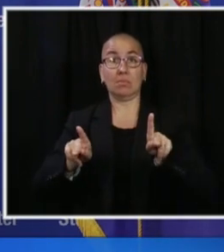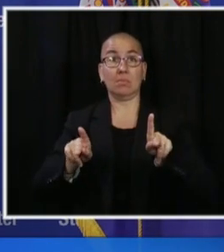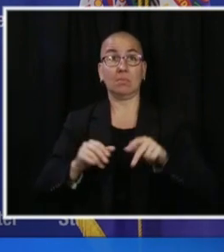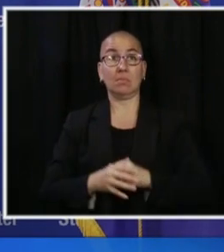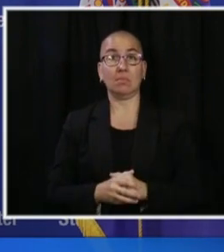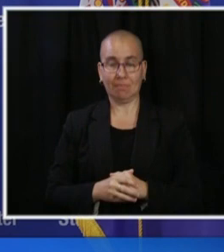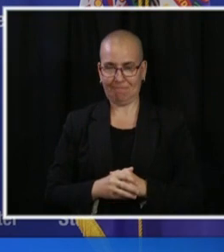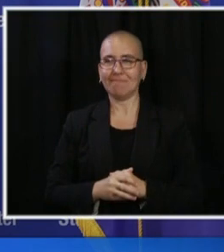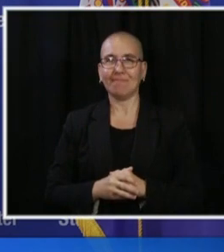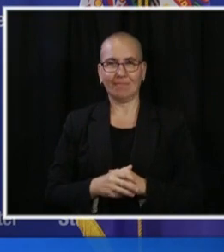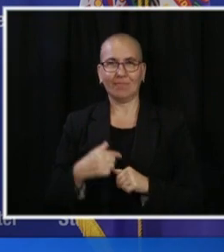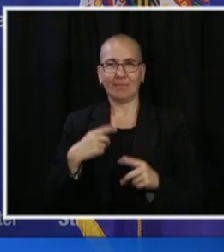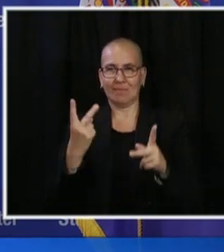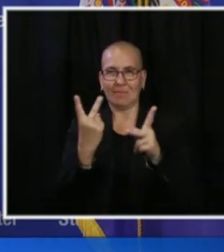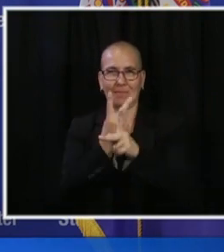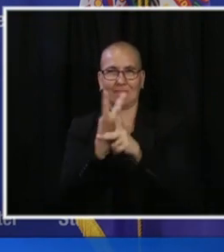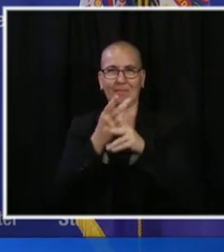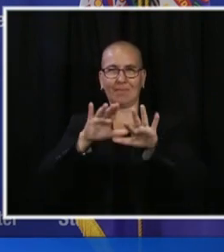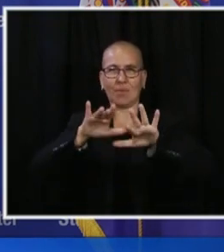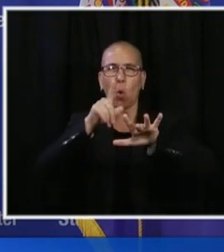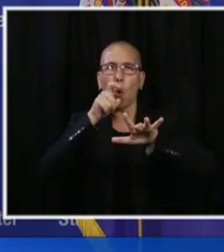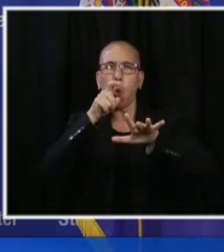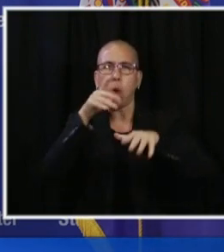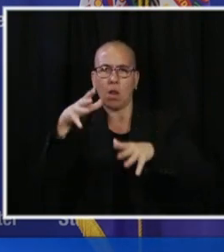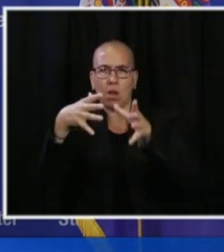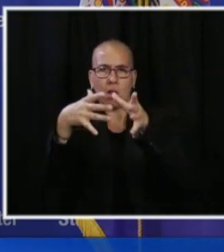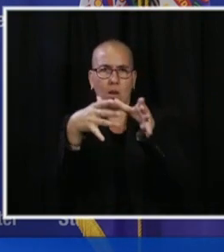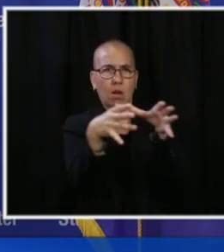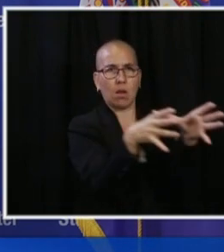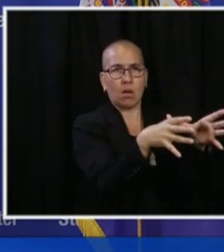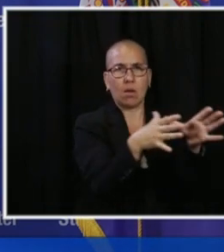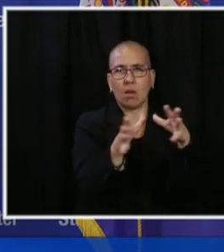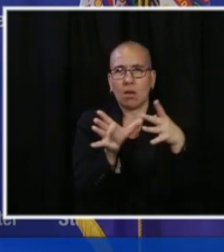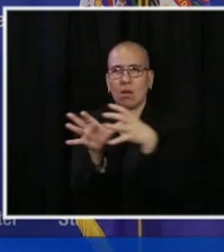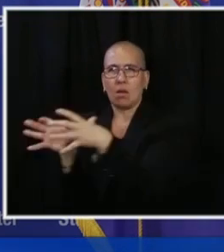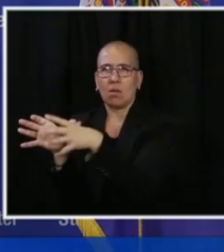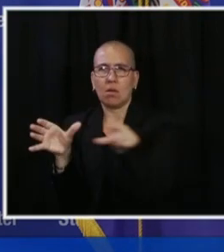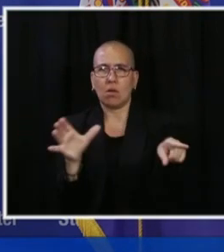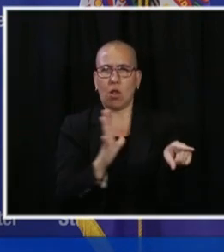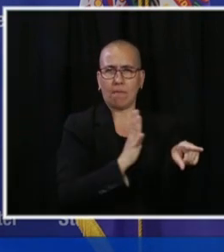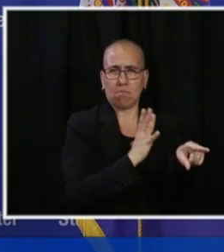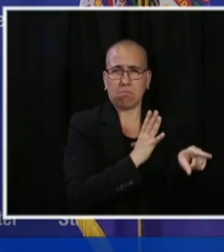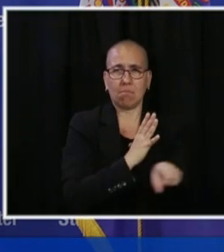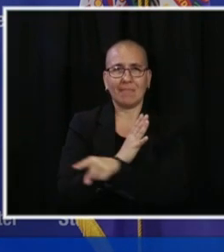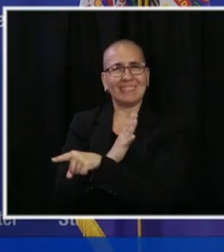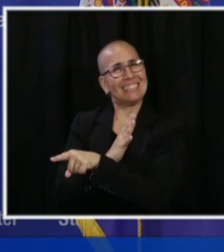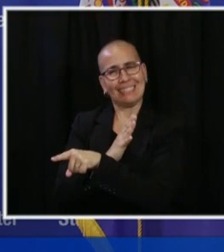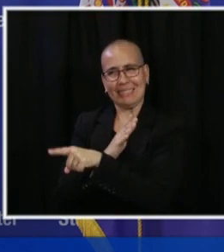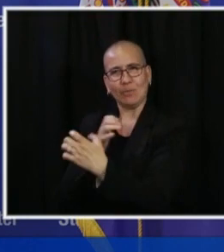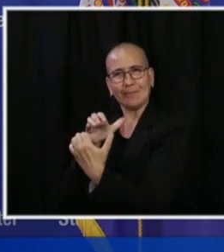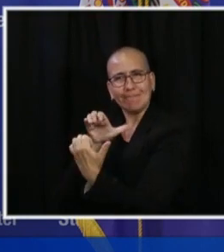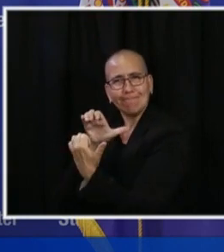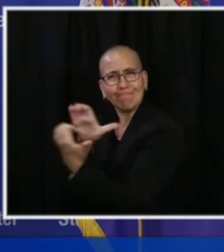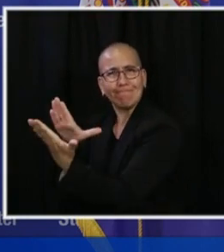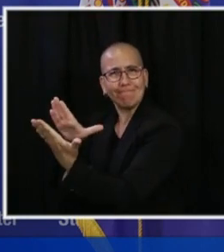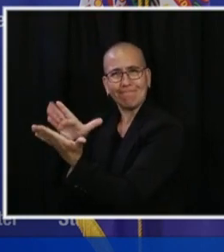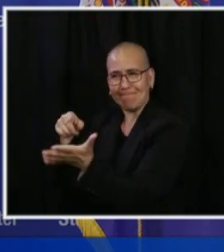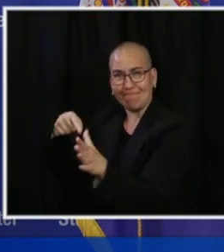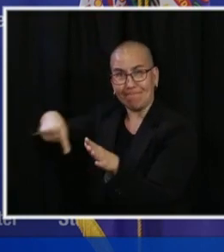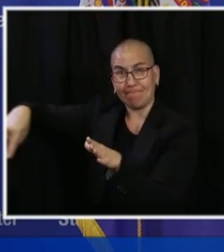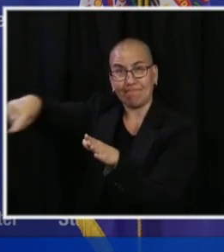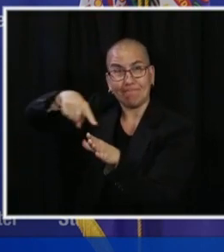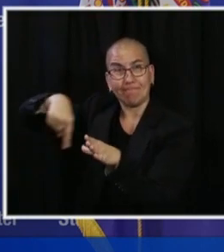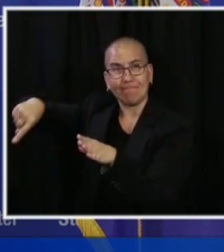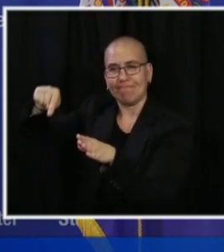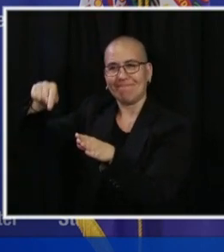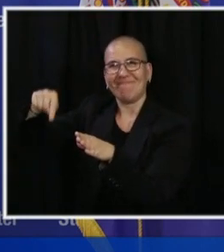us a space now for a time of unprecedented opportunity to address things that have been around, in many cases, decades or since